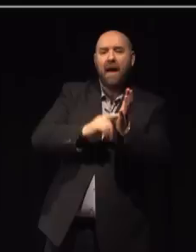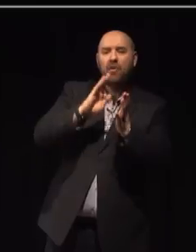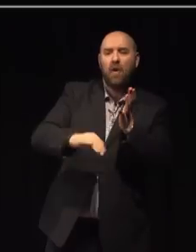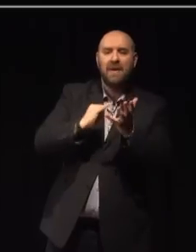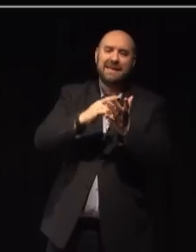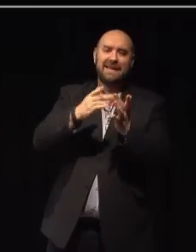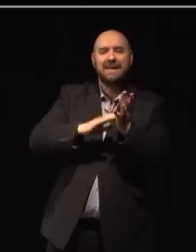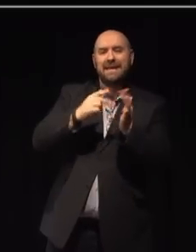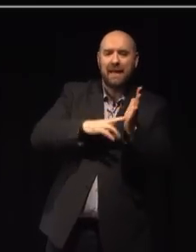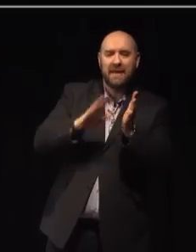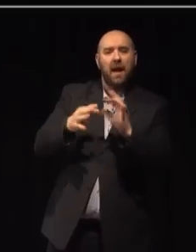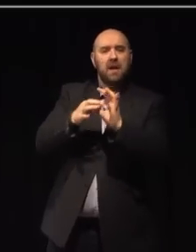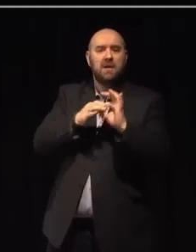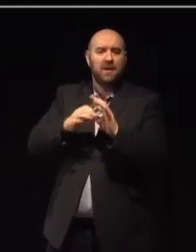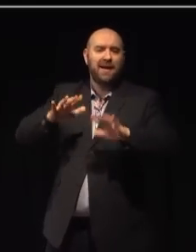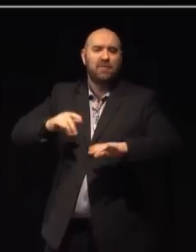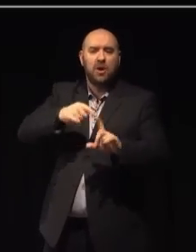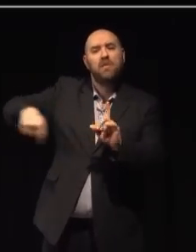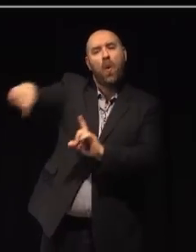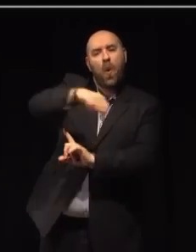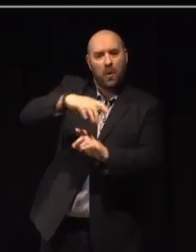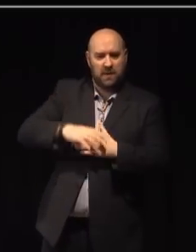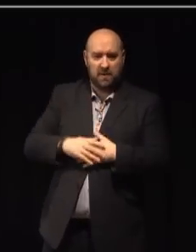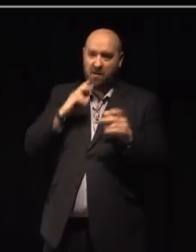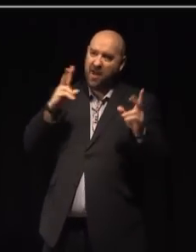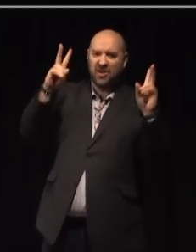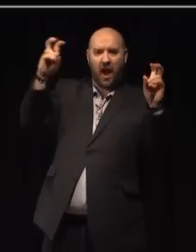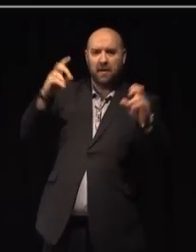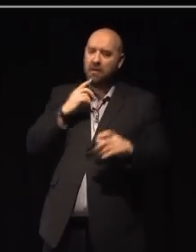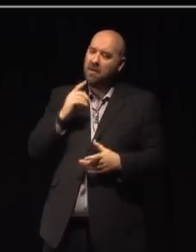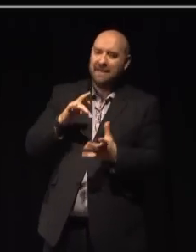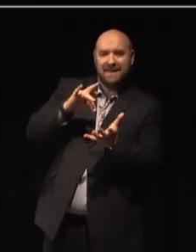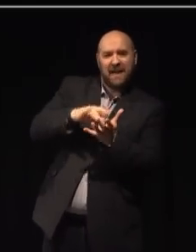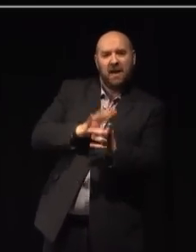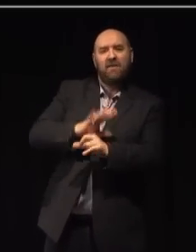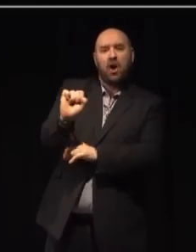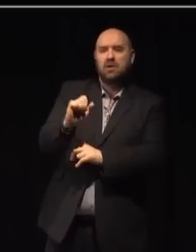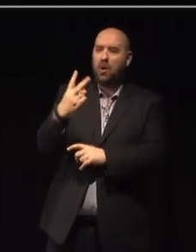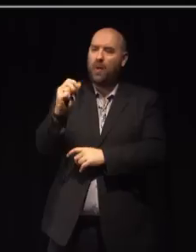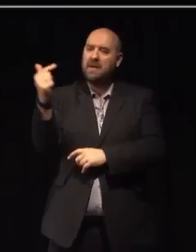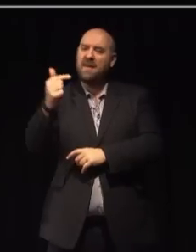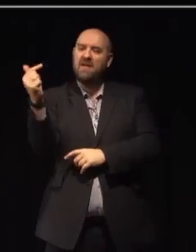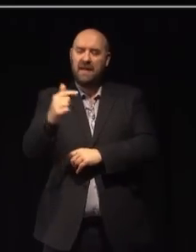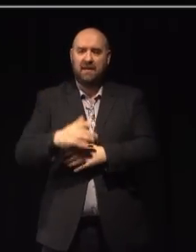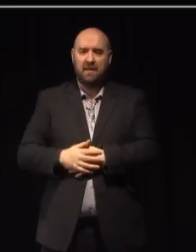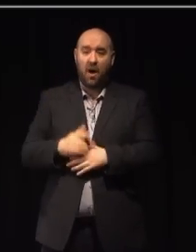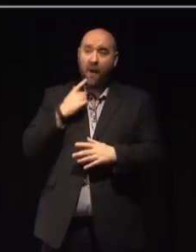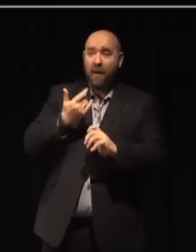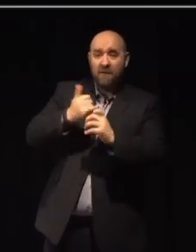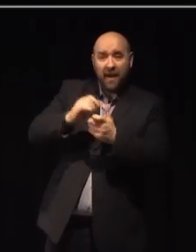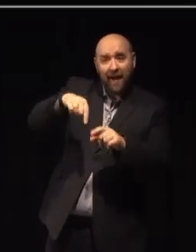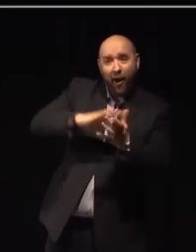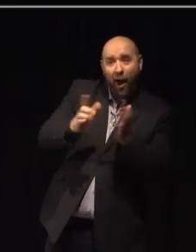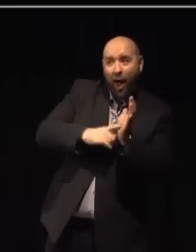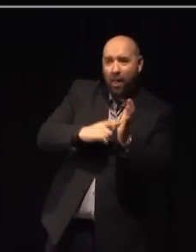Associated British Ports. And there's the title, City of Culture for 2017. To our friends in Hull, congratulations.